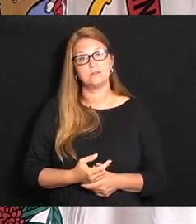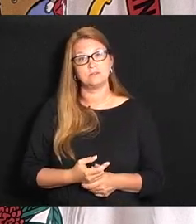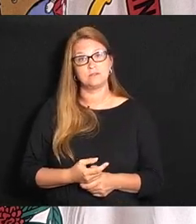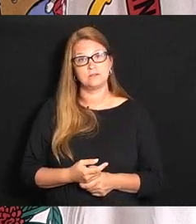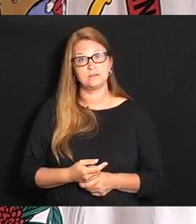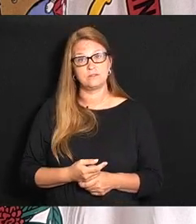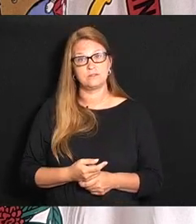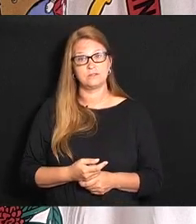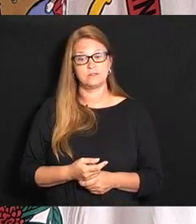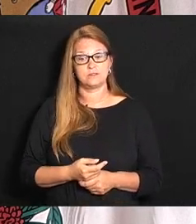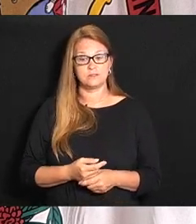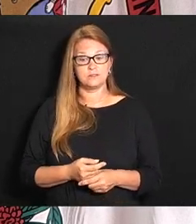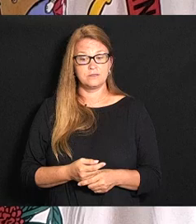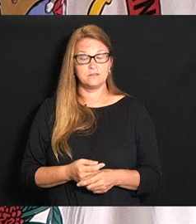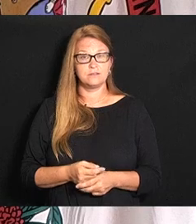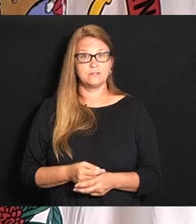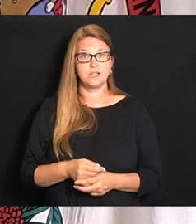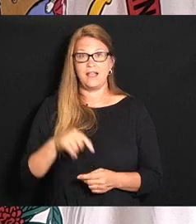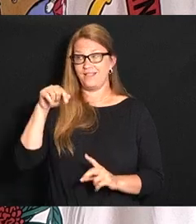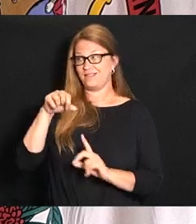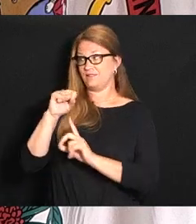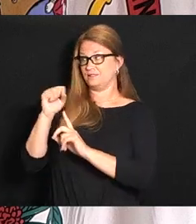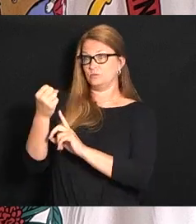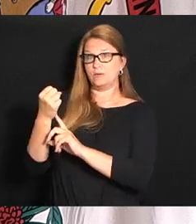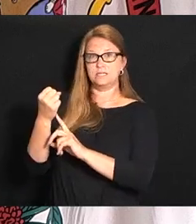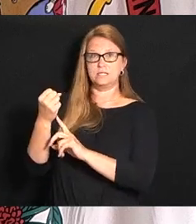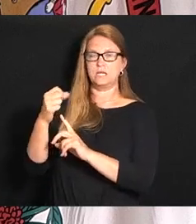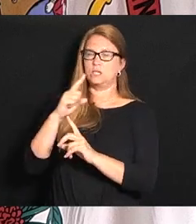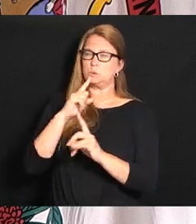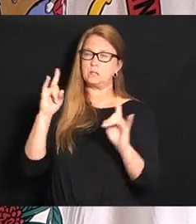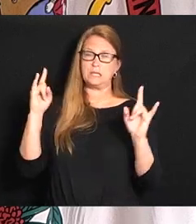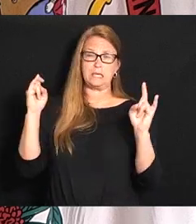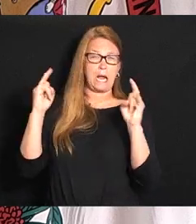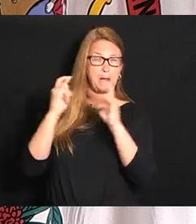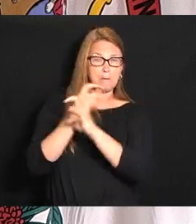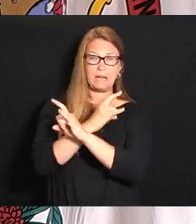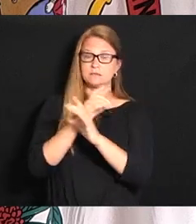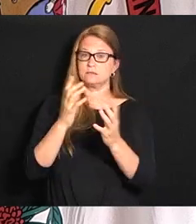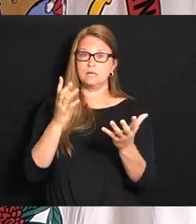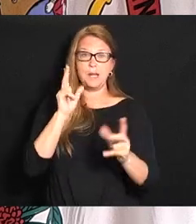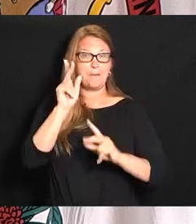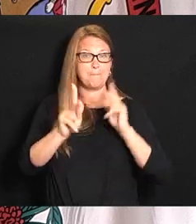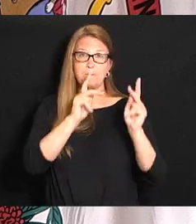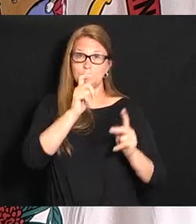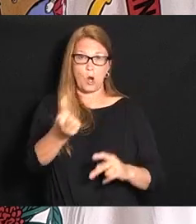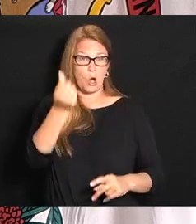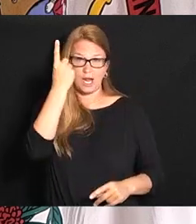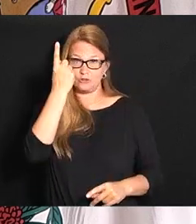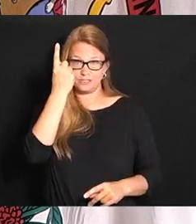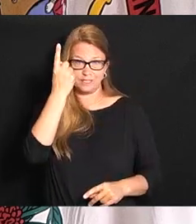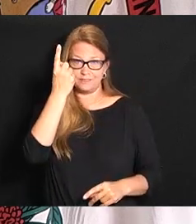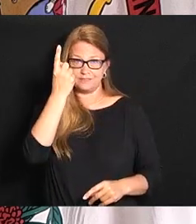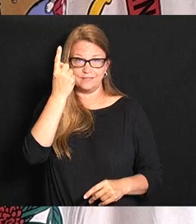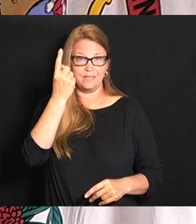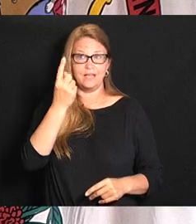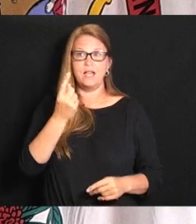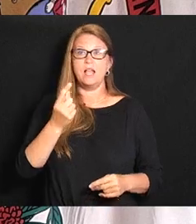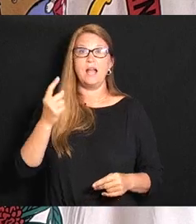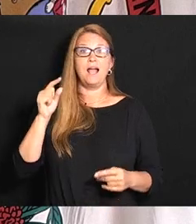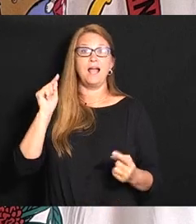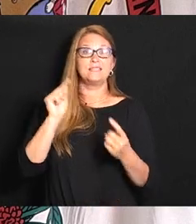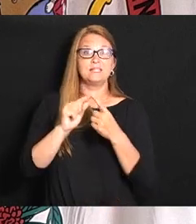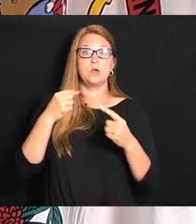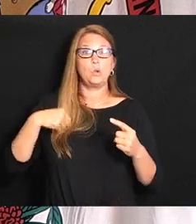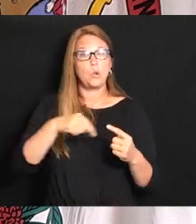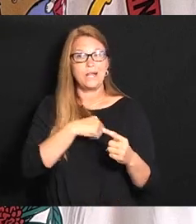Stephen this situation is so complex it's unbelievable and people are not going to do anything about it until we address the